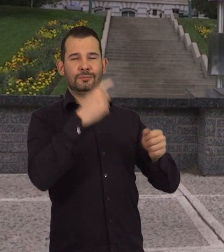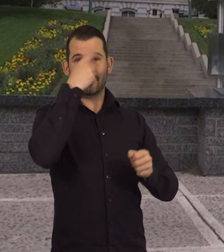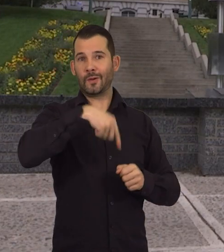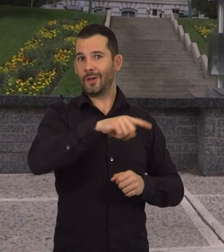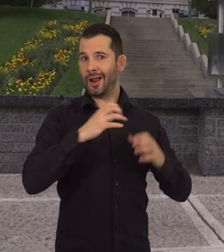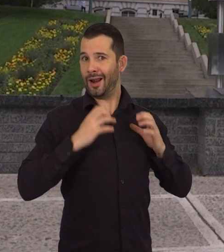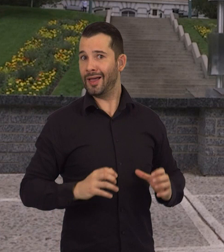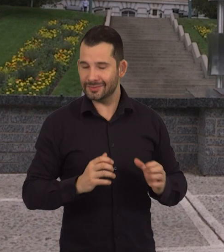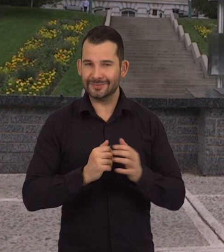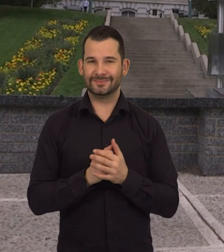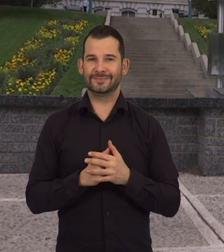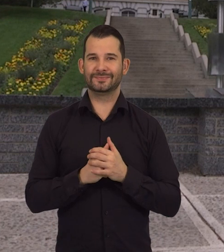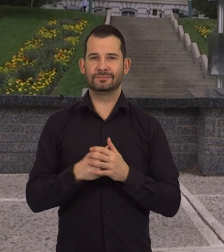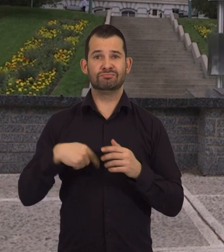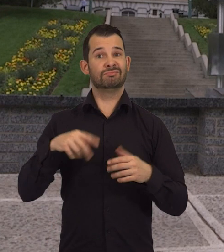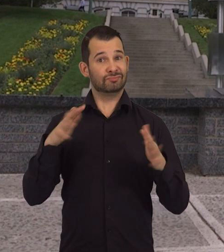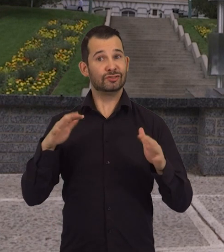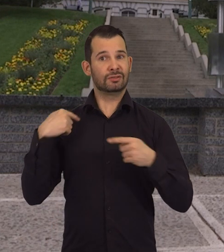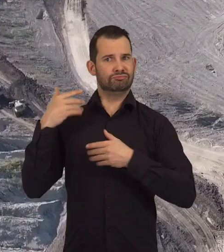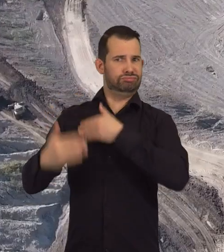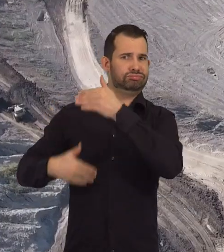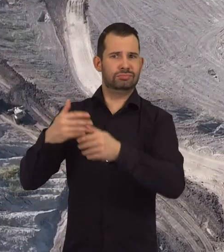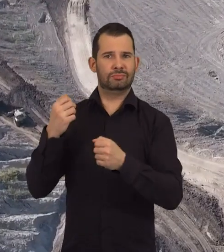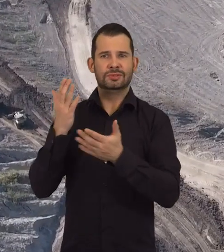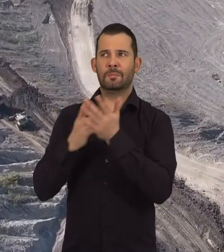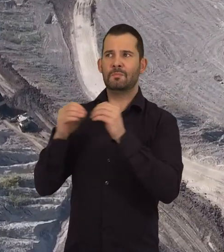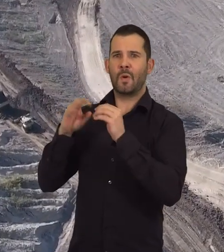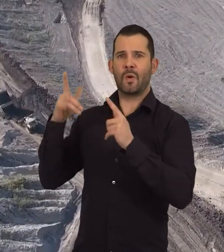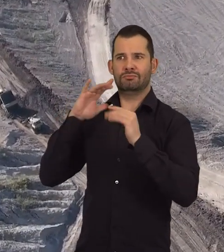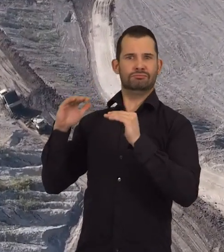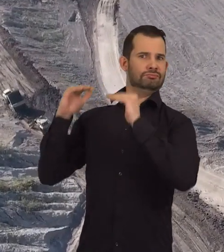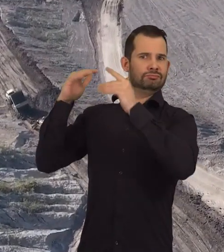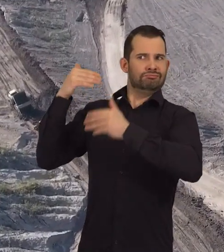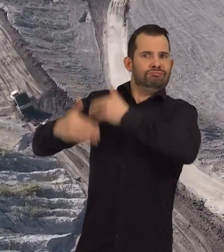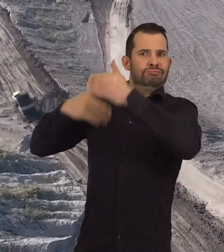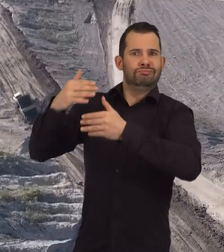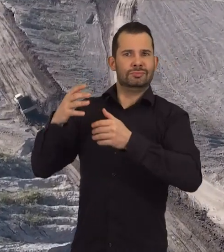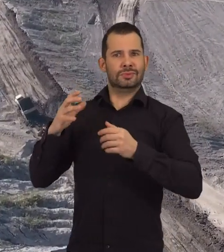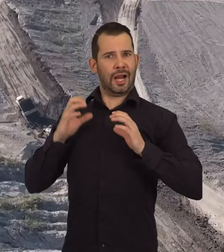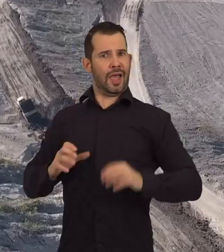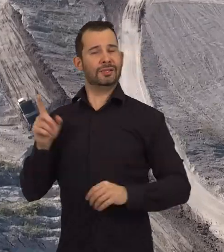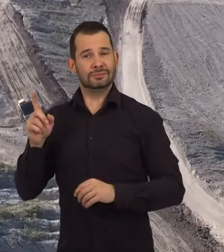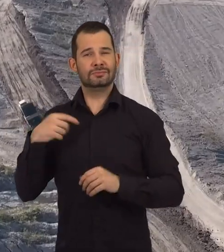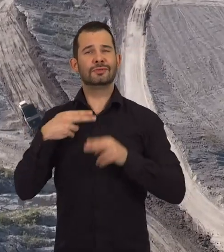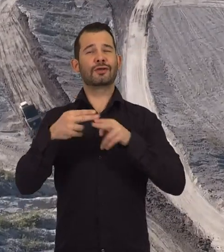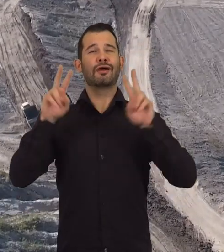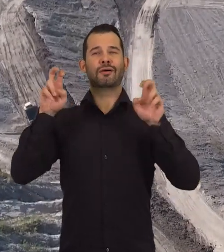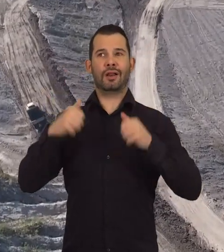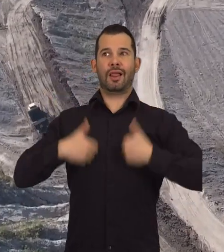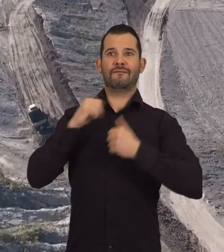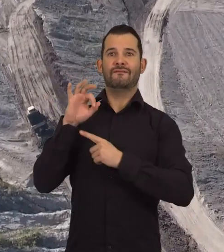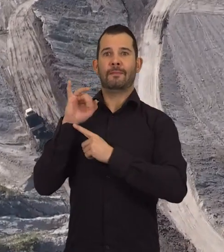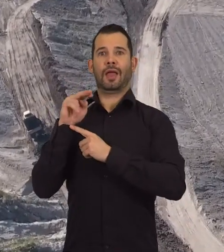for clients. We have moved ahead with some of the more progressive clients. We refer to it